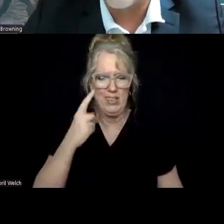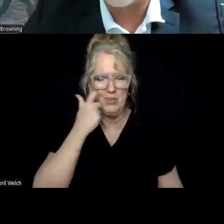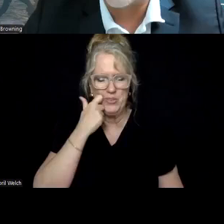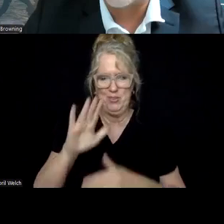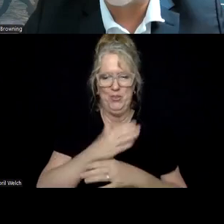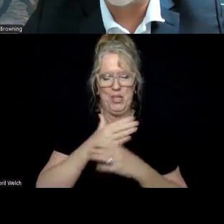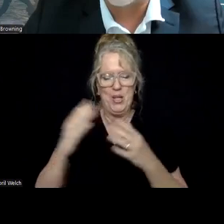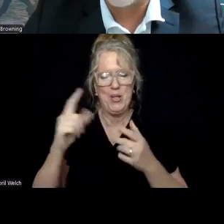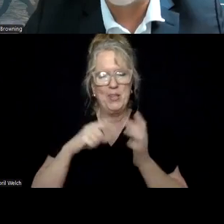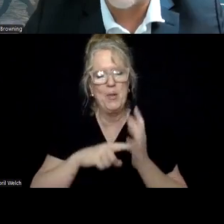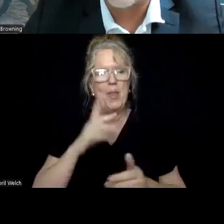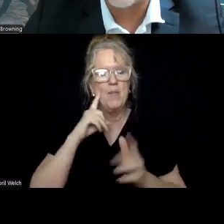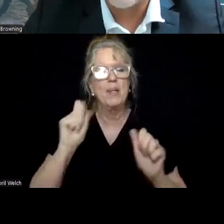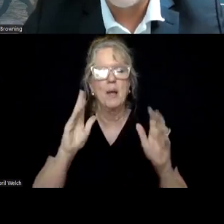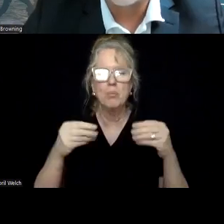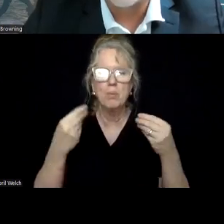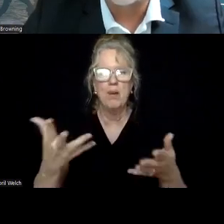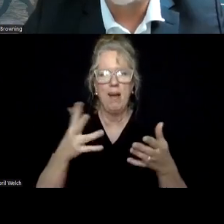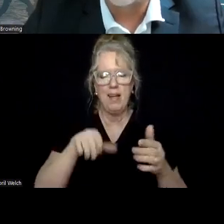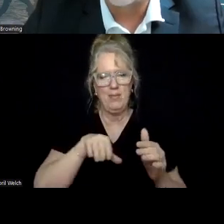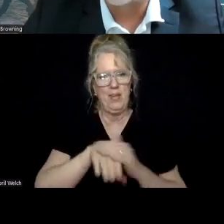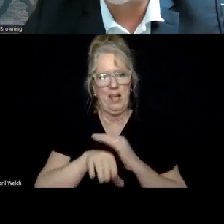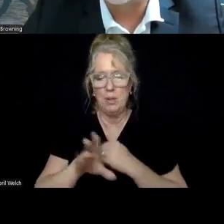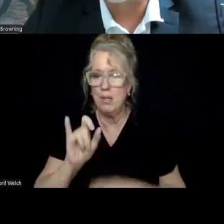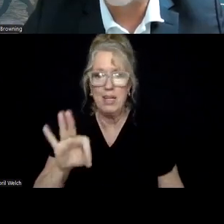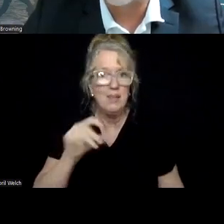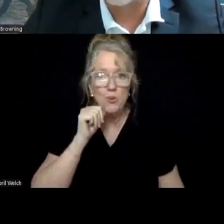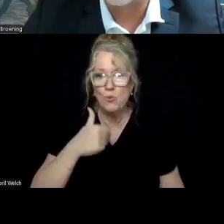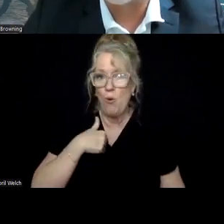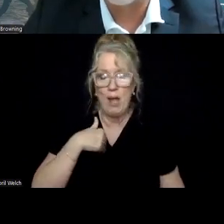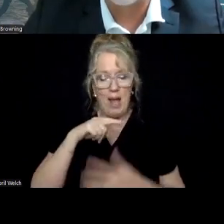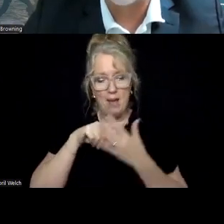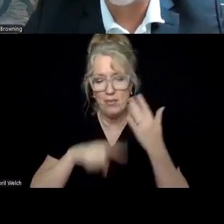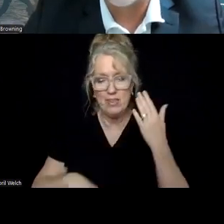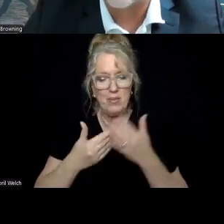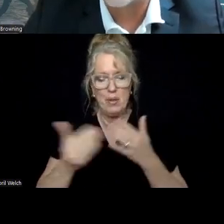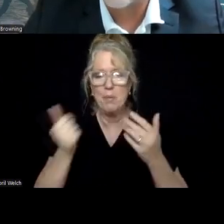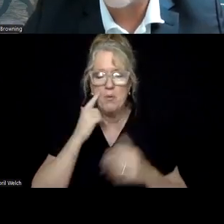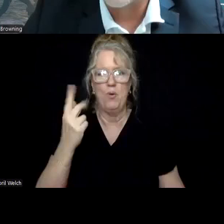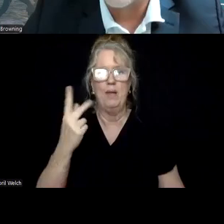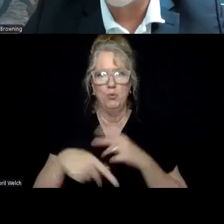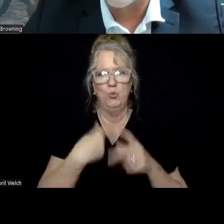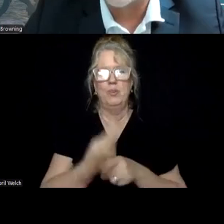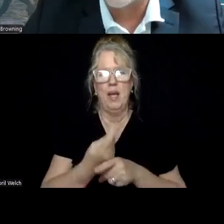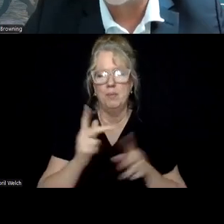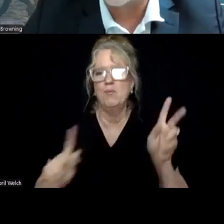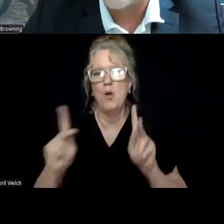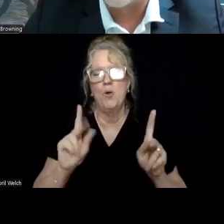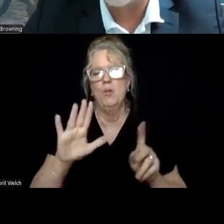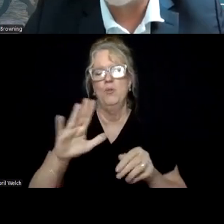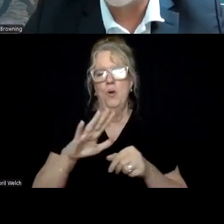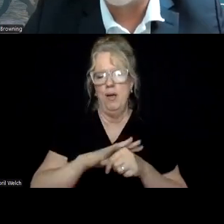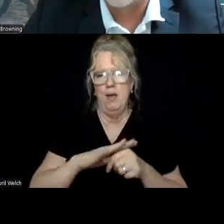firehouse model and being able to provide access, is that if you don't have these things covered, you're going to have two types of folks in your area,